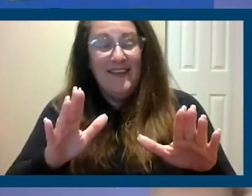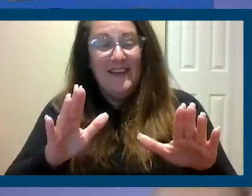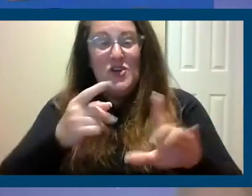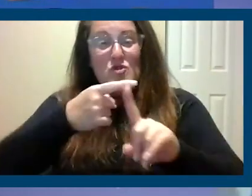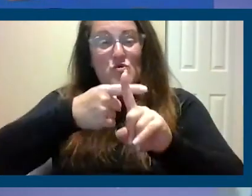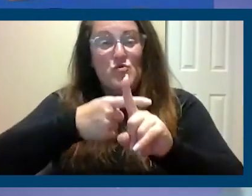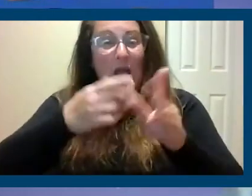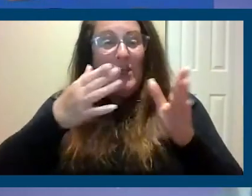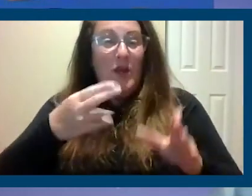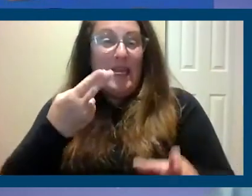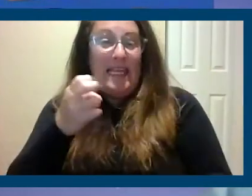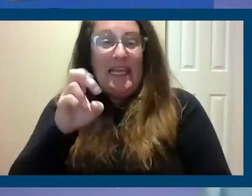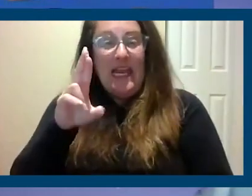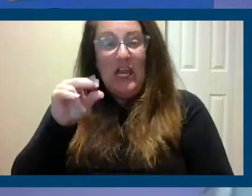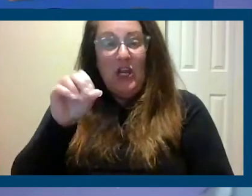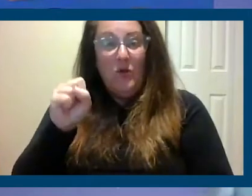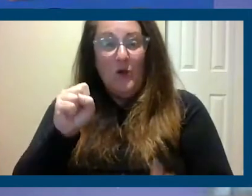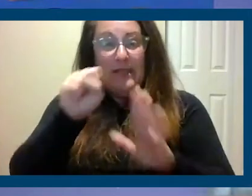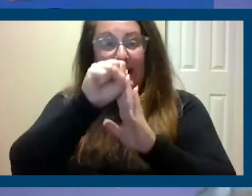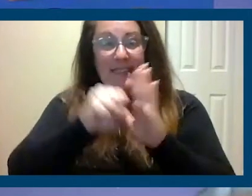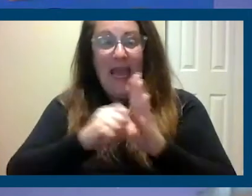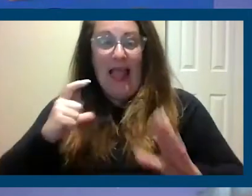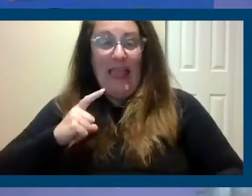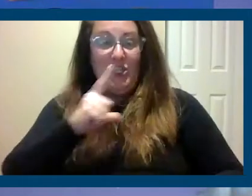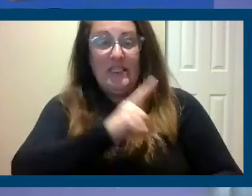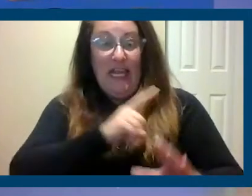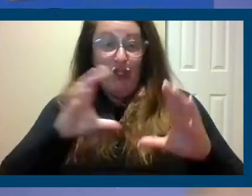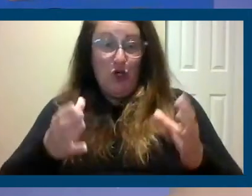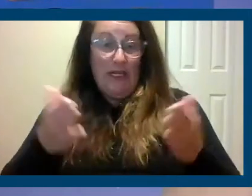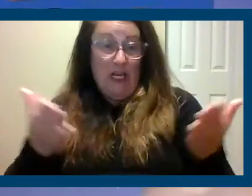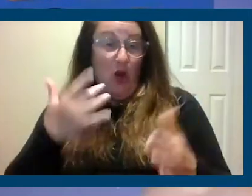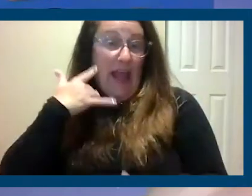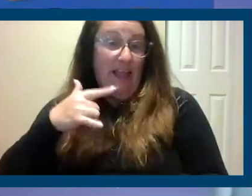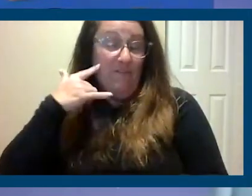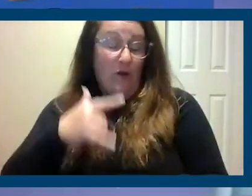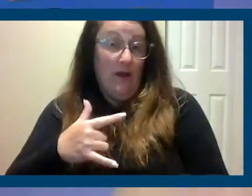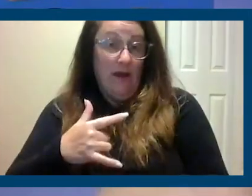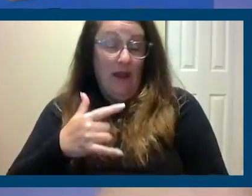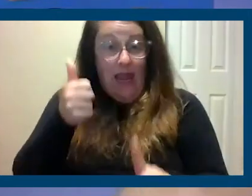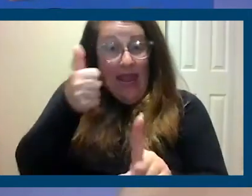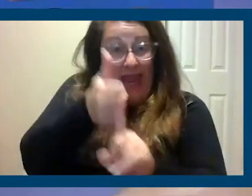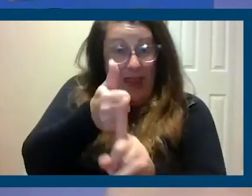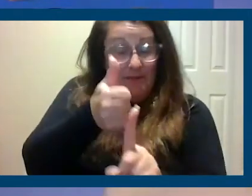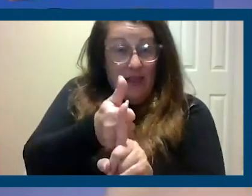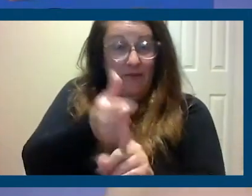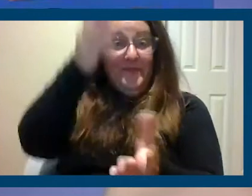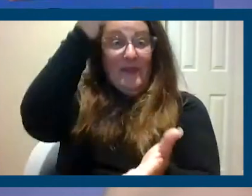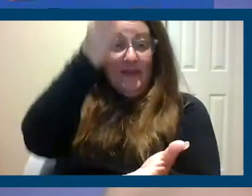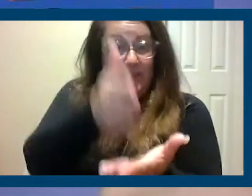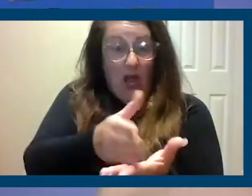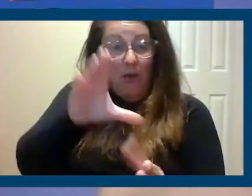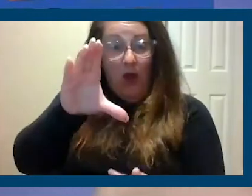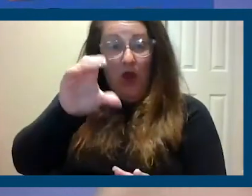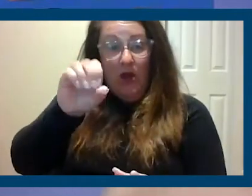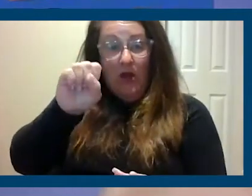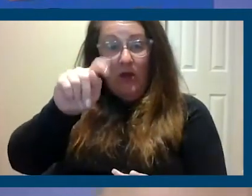heroes in the state legislature. As, as, Kevin said, he almost single-handedly stopped Costa Hawkins